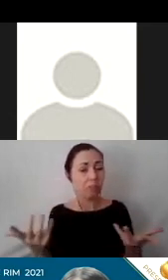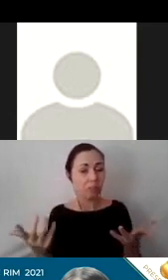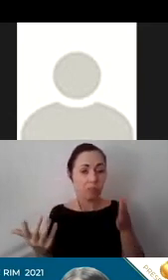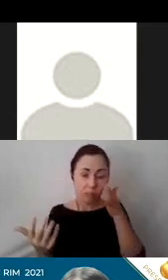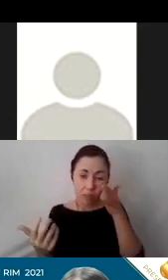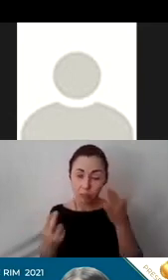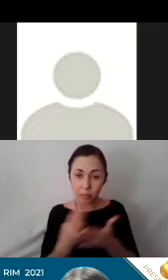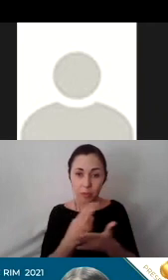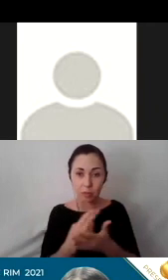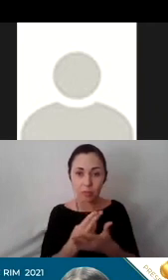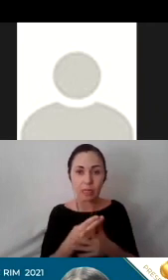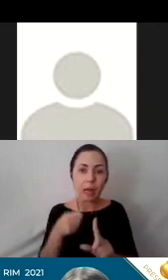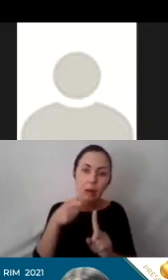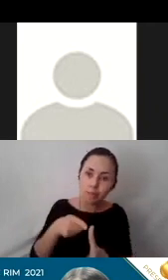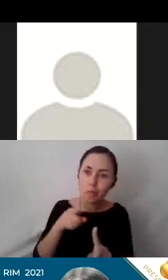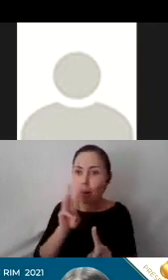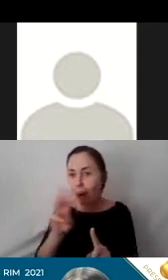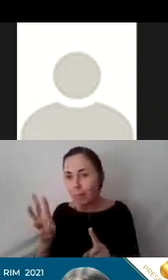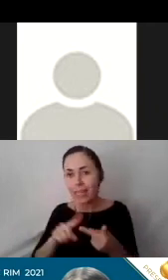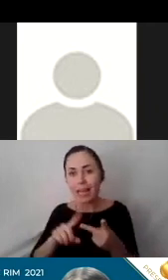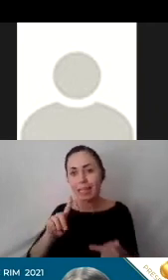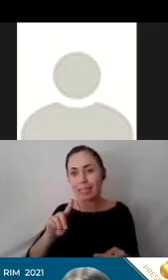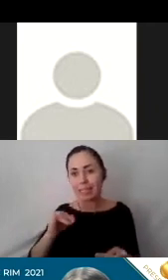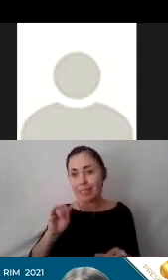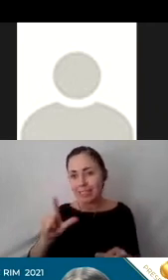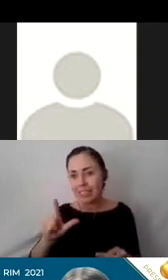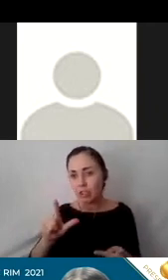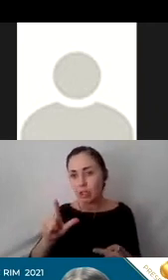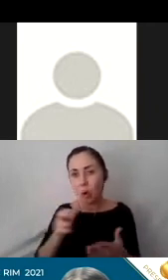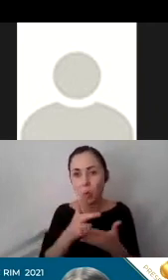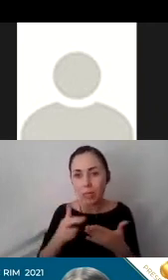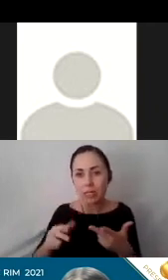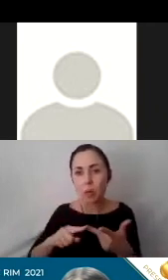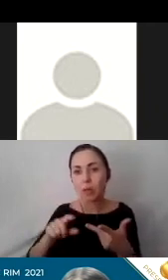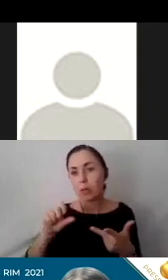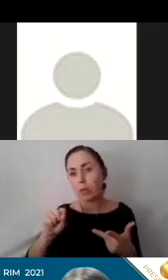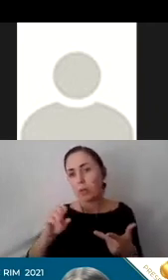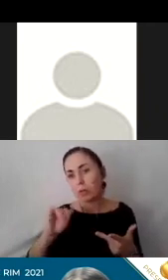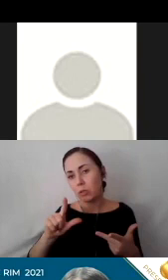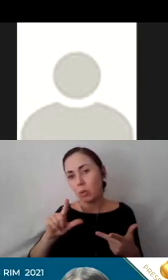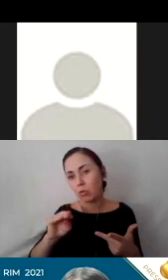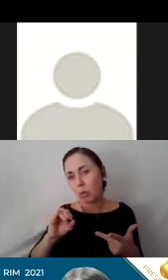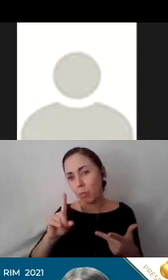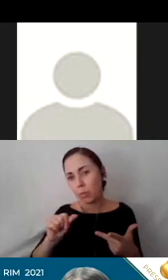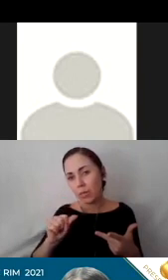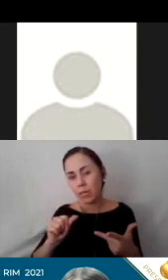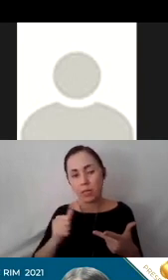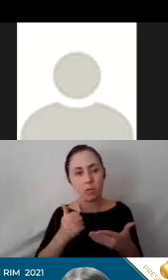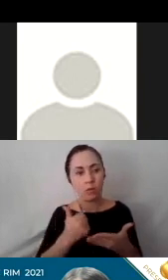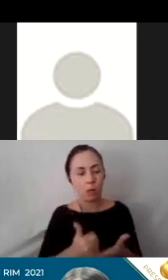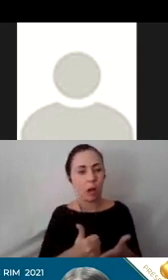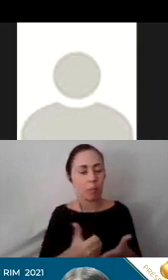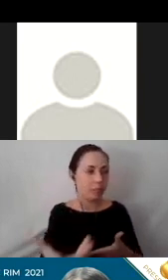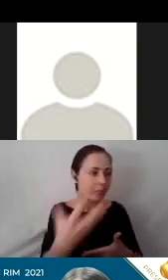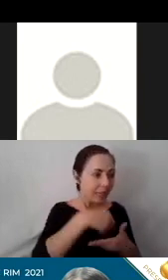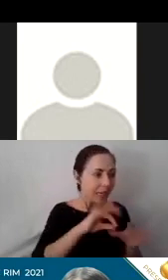In particular website, digital resource or social media outlets to engage other, to engage